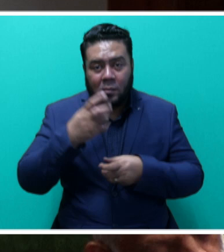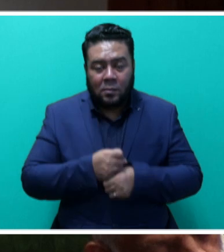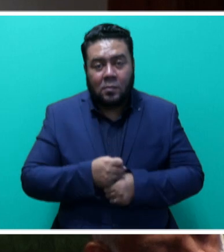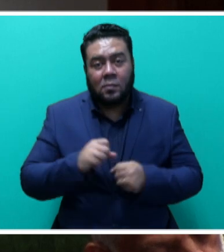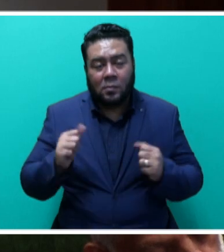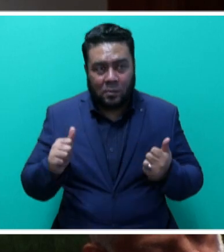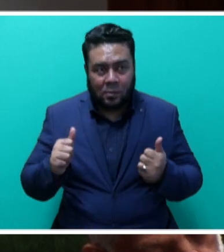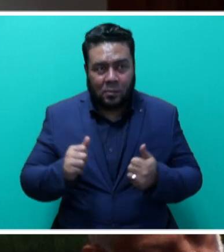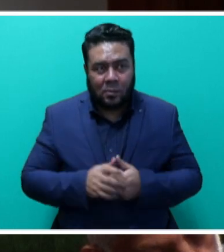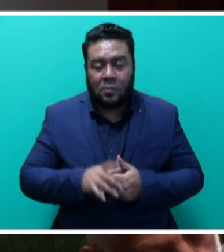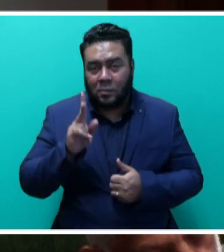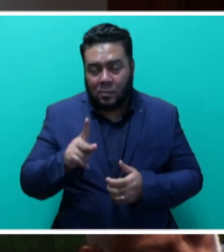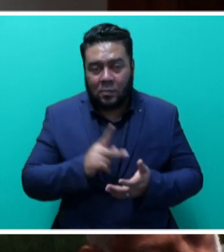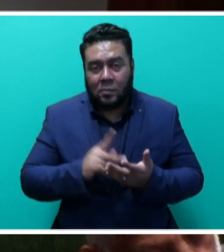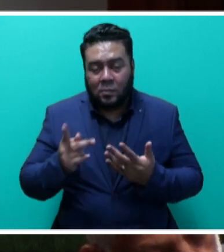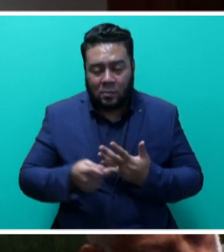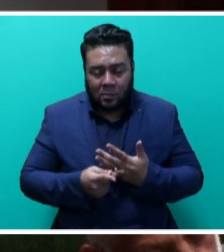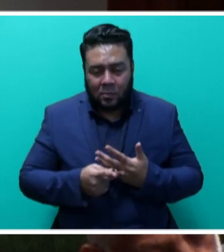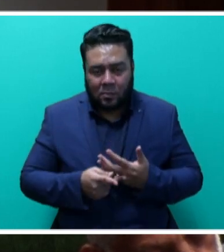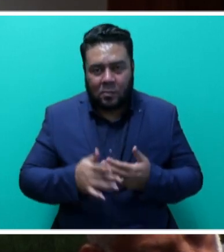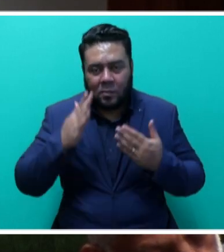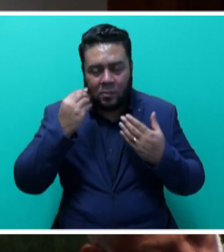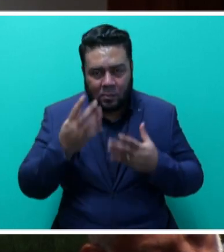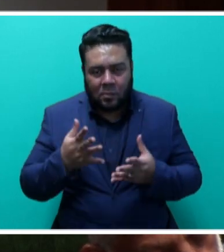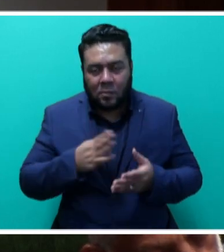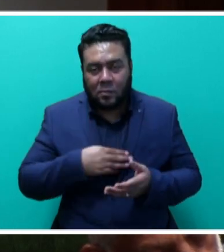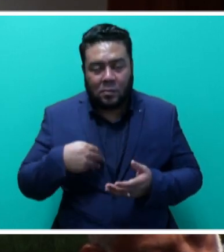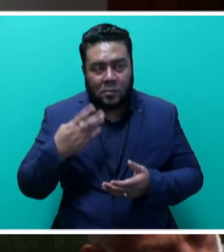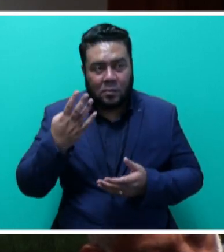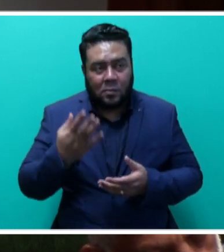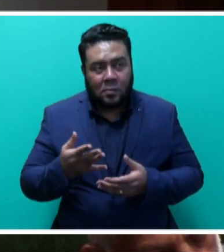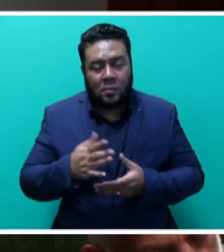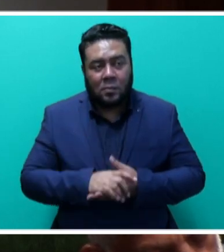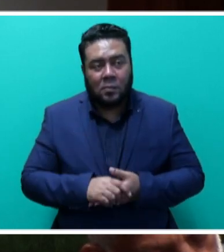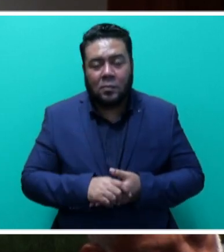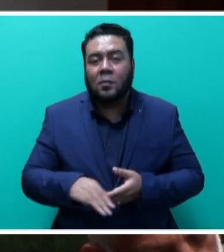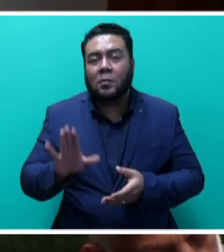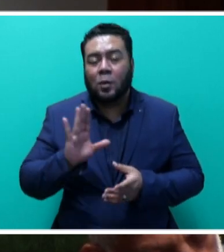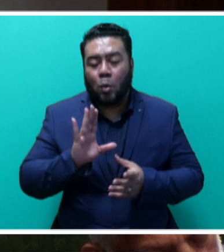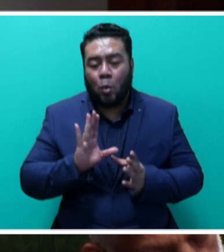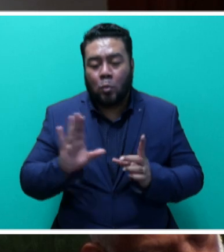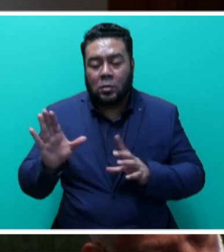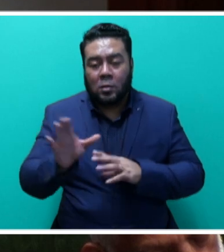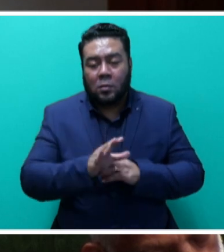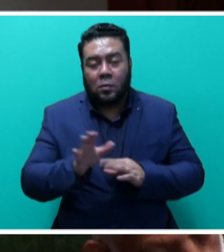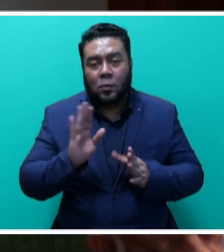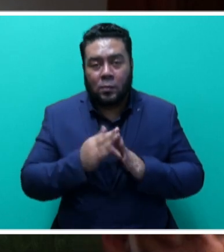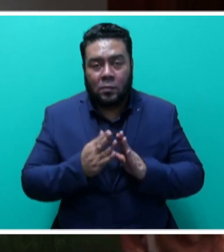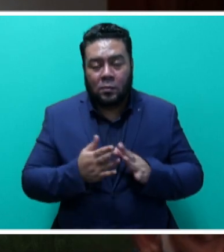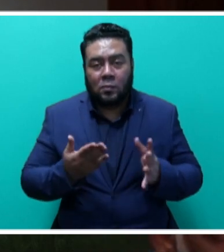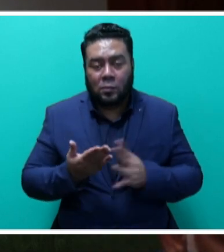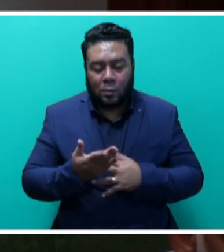these projects demonstrate the Ministry's commitment to enhancing the resilience of coastal communities through